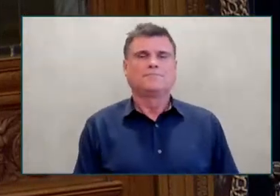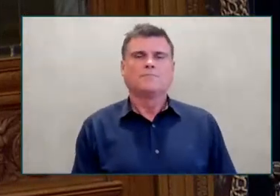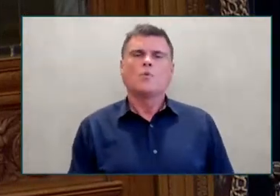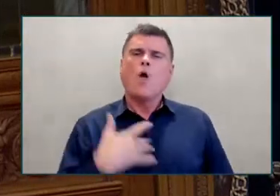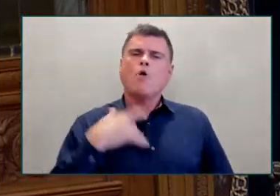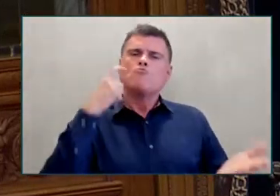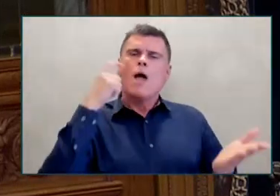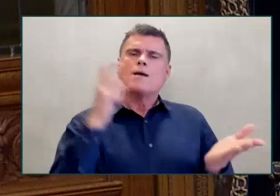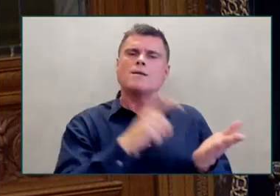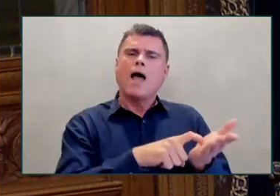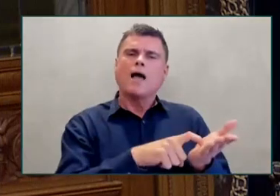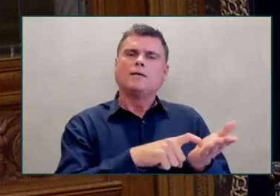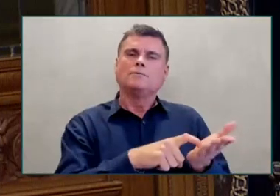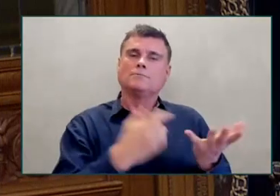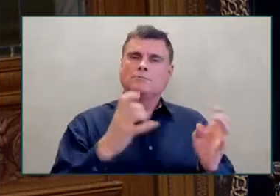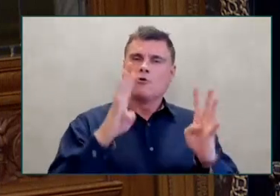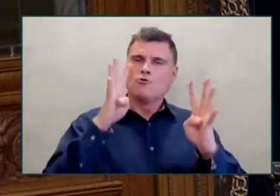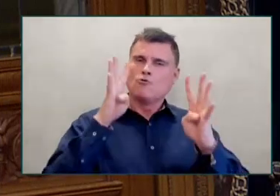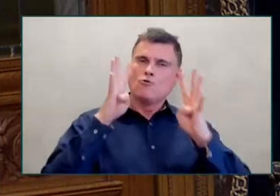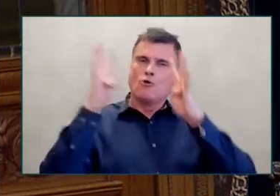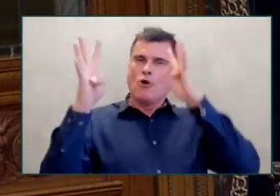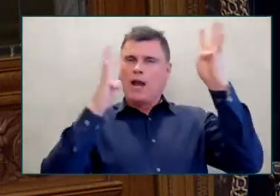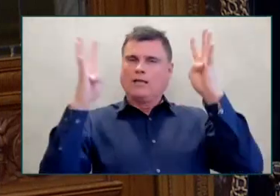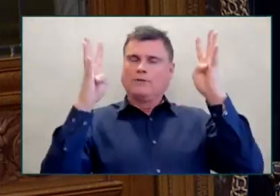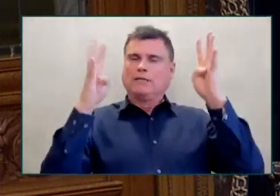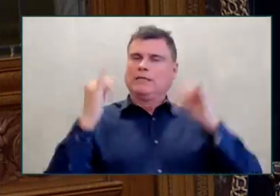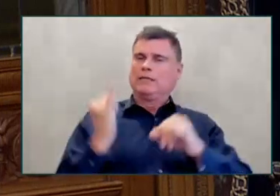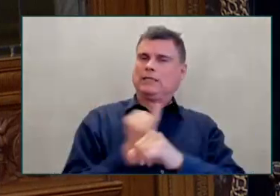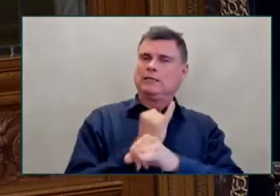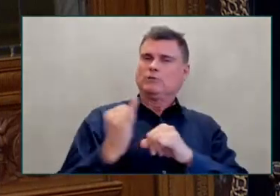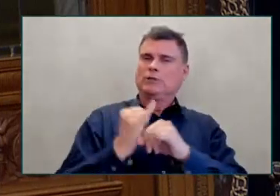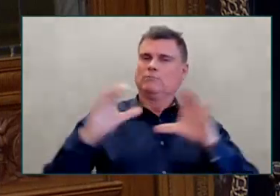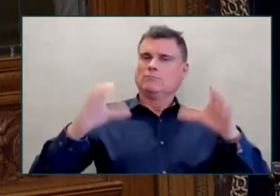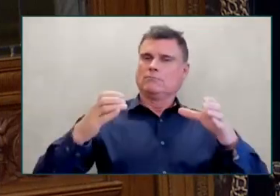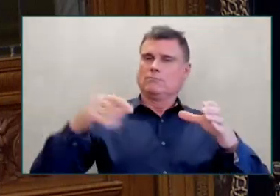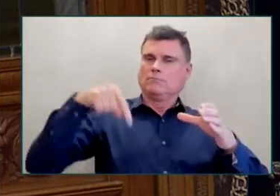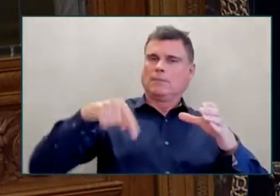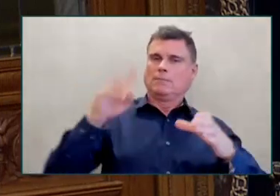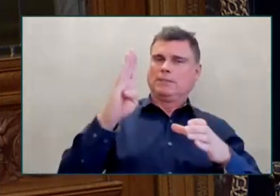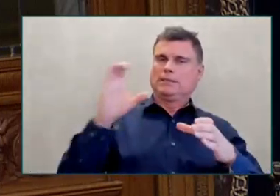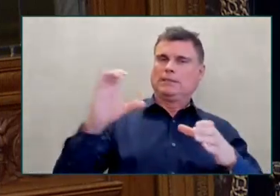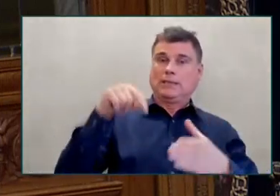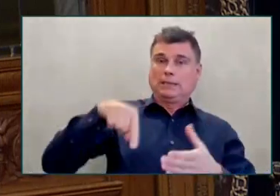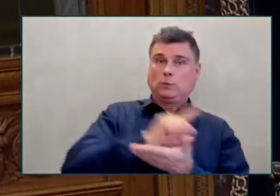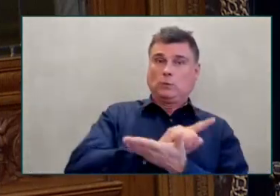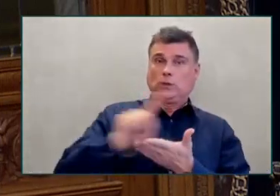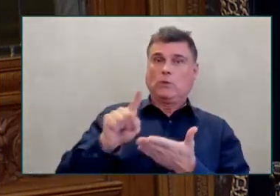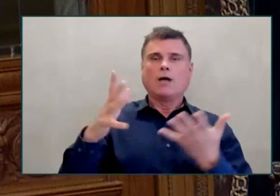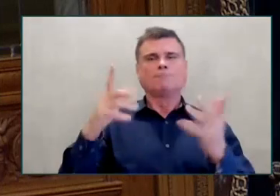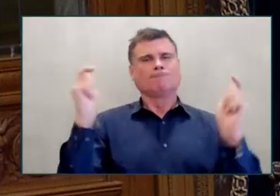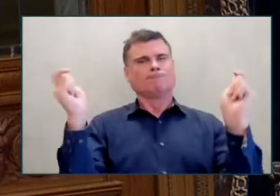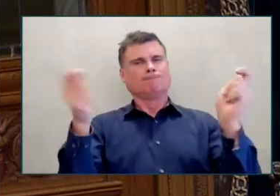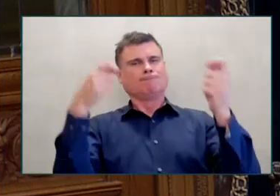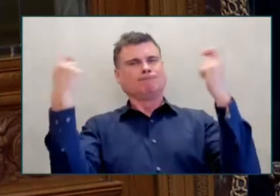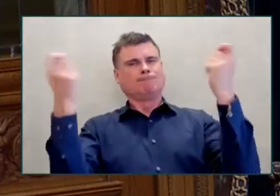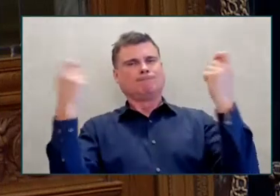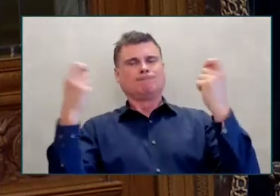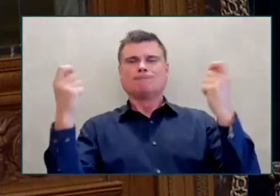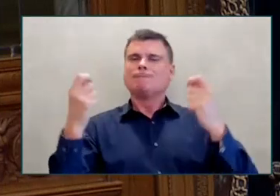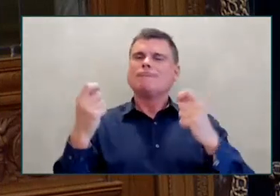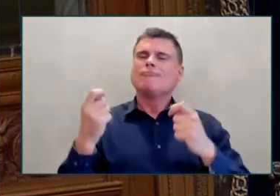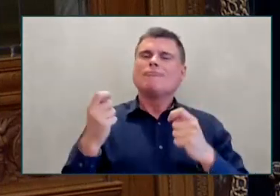Columbia. This week celebrates the contributions of our province's creative industries, which include the motion picture industry, music,